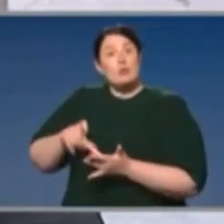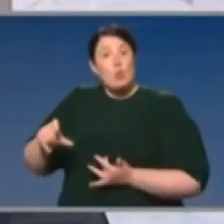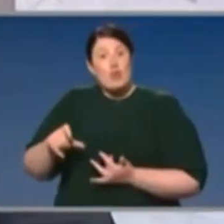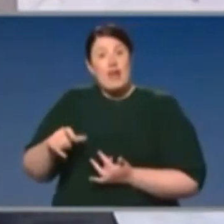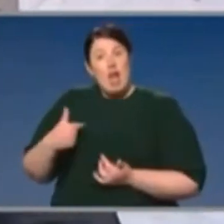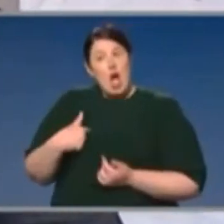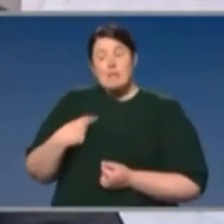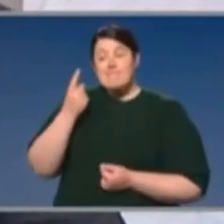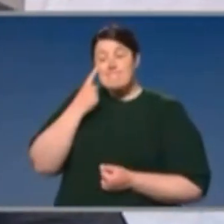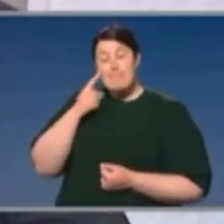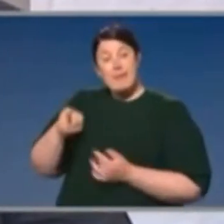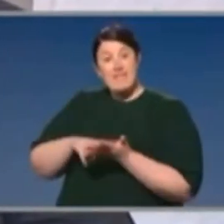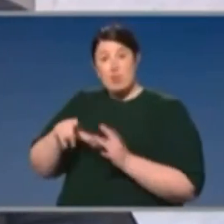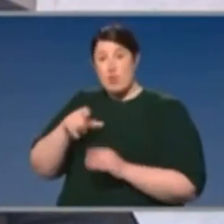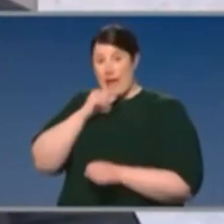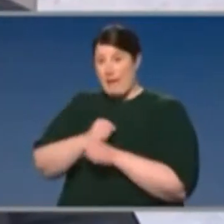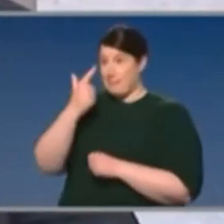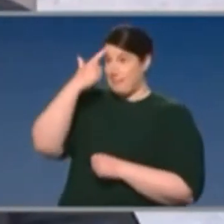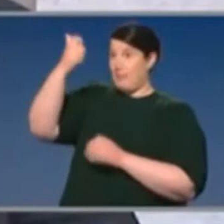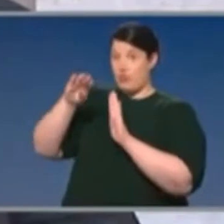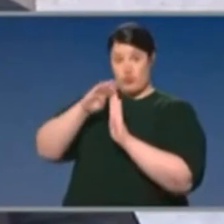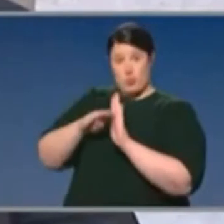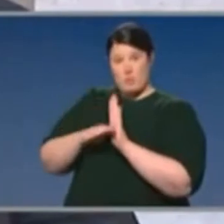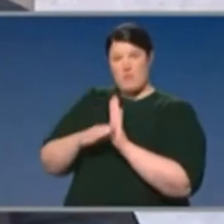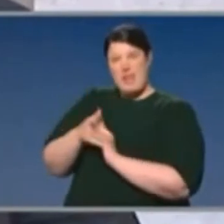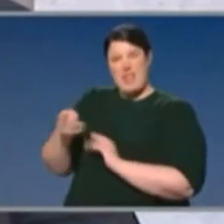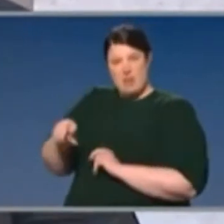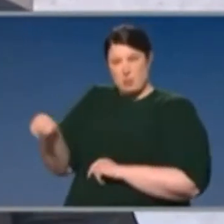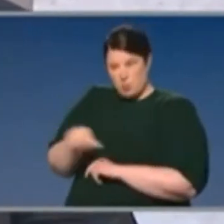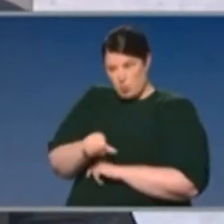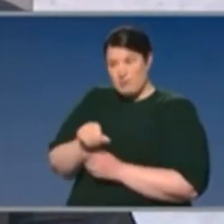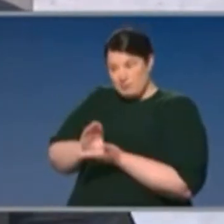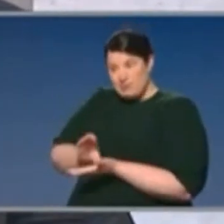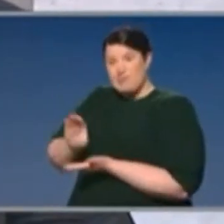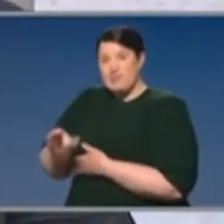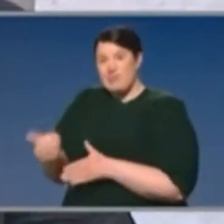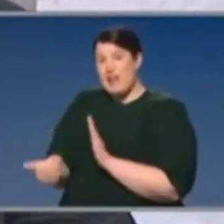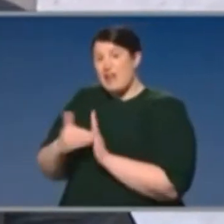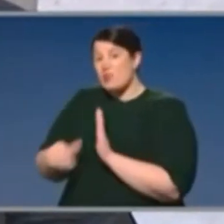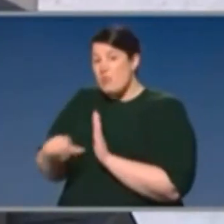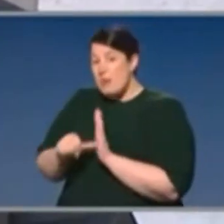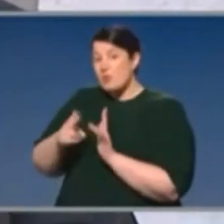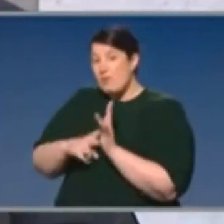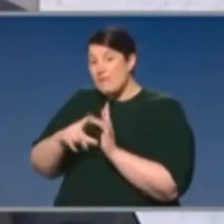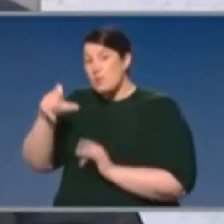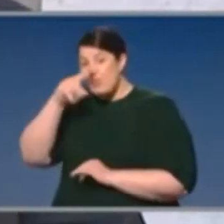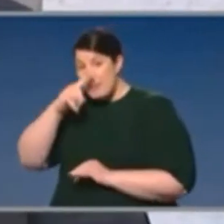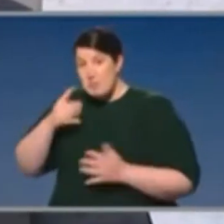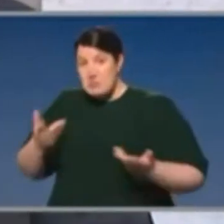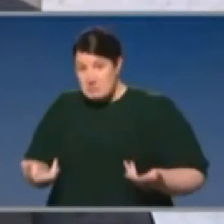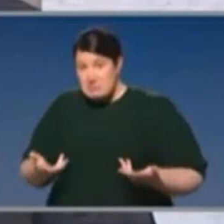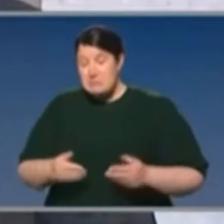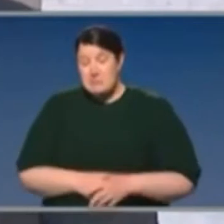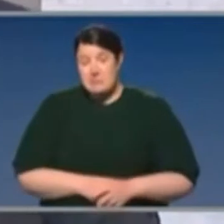And I'm seeking to see what the Victorian Government will be doing in taking actions to mitigate the economic impact of the